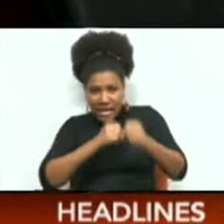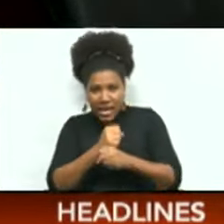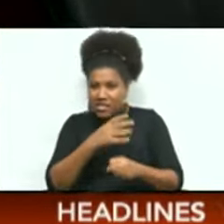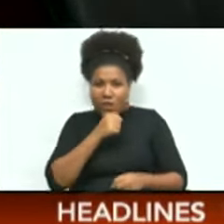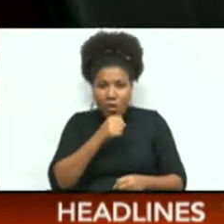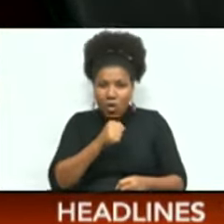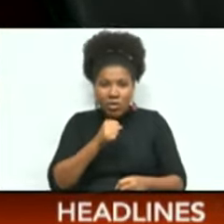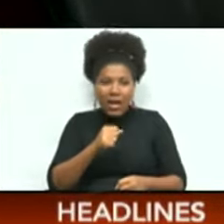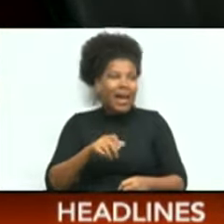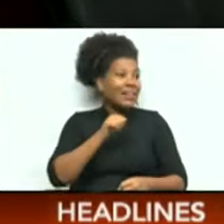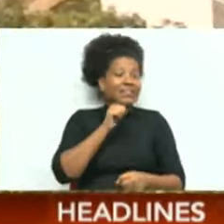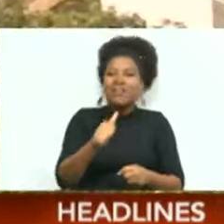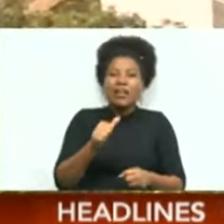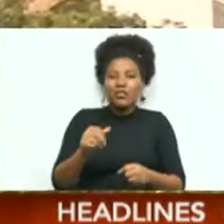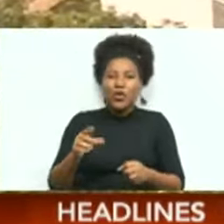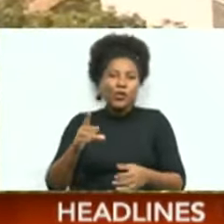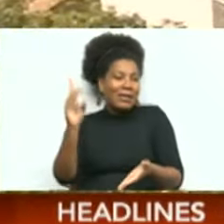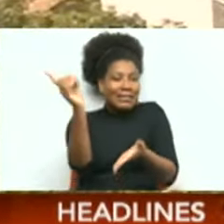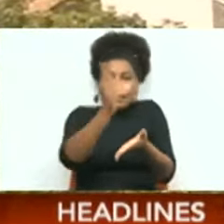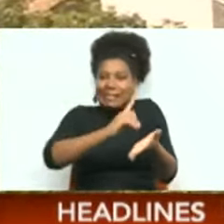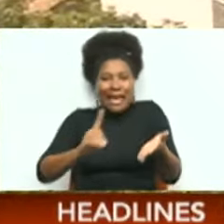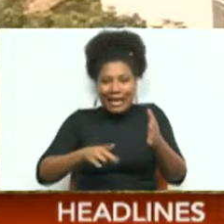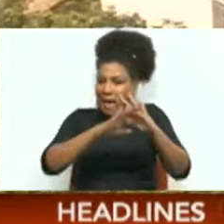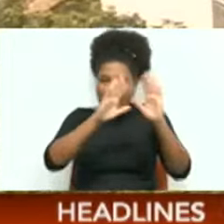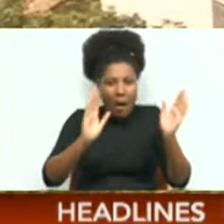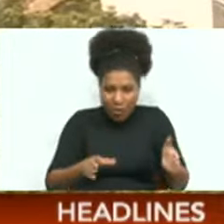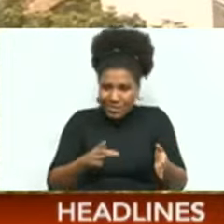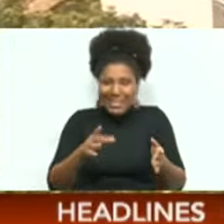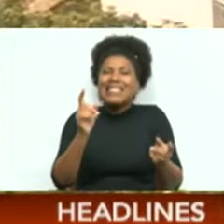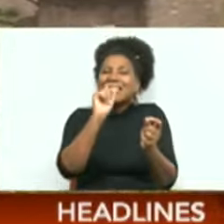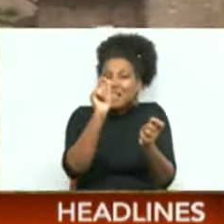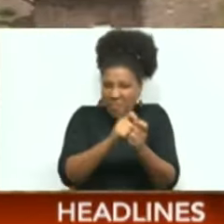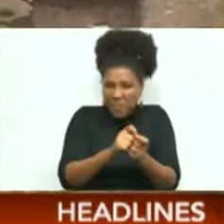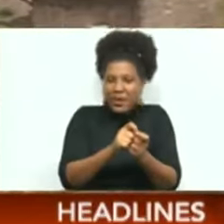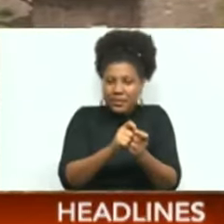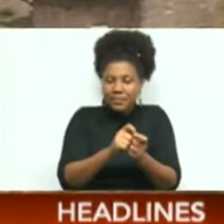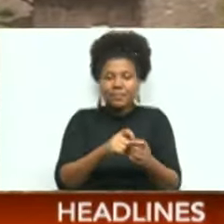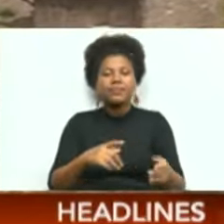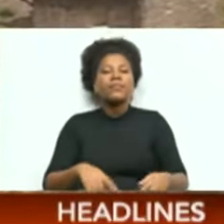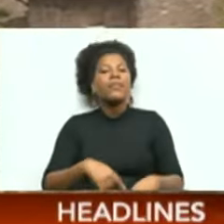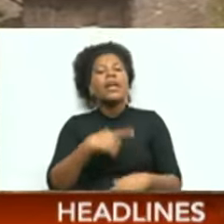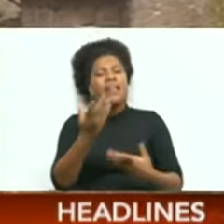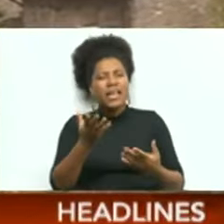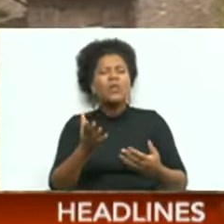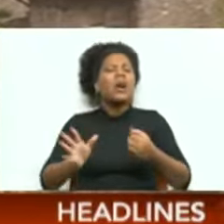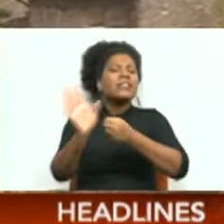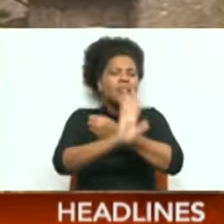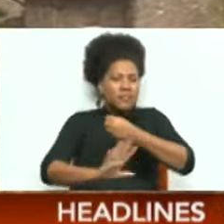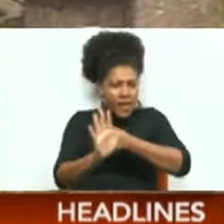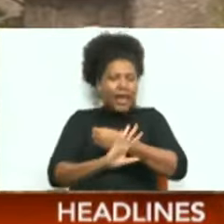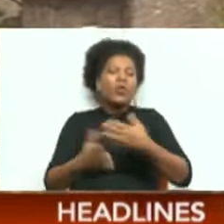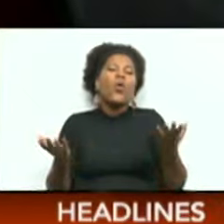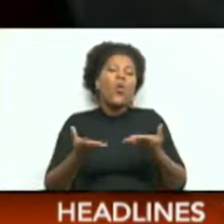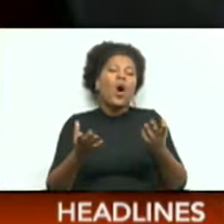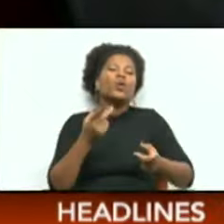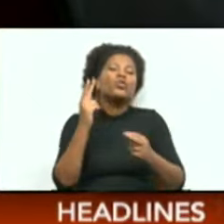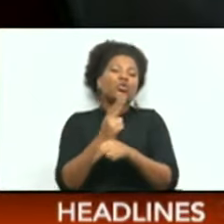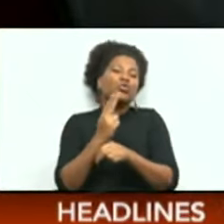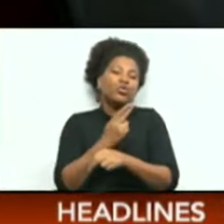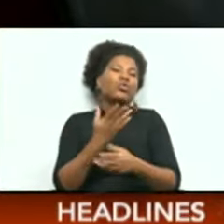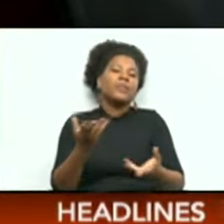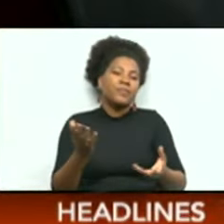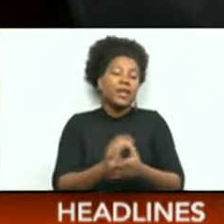architect designed. Not that he is going to object it as the minister defended the formula used to calculate the tax. This